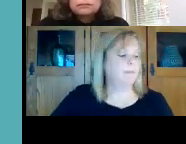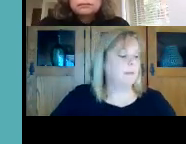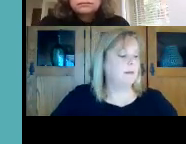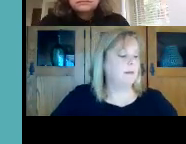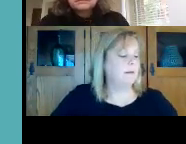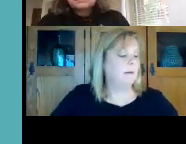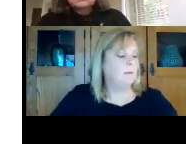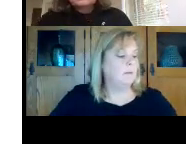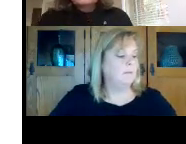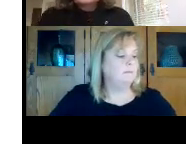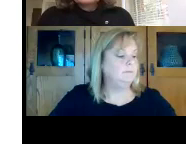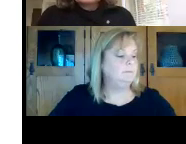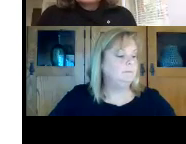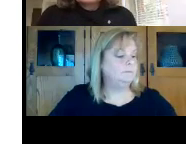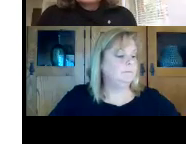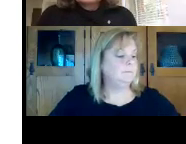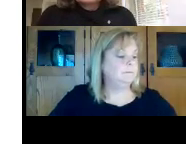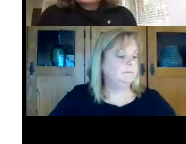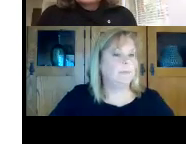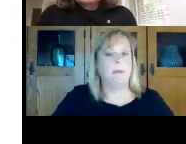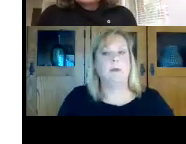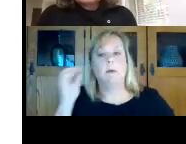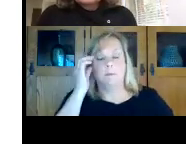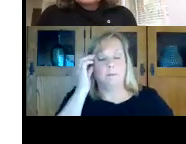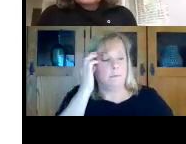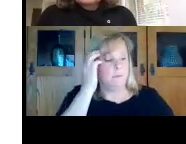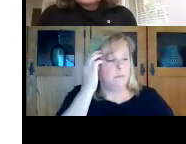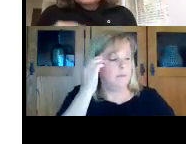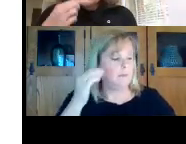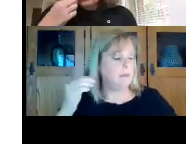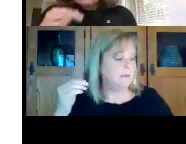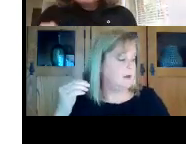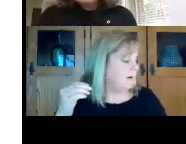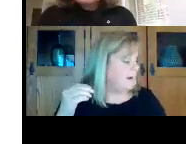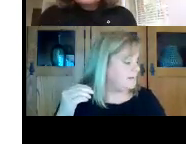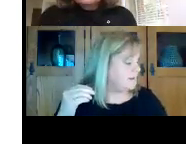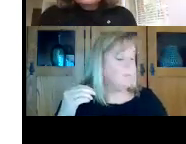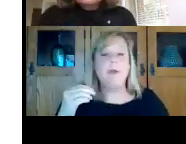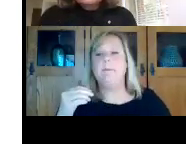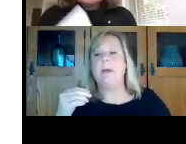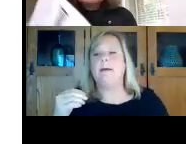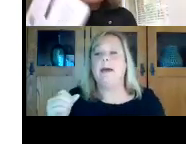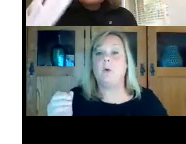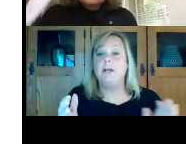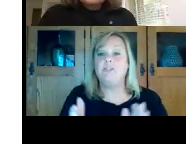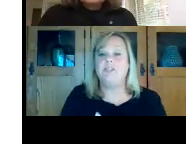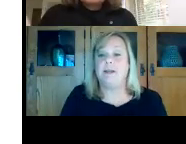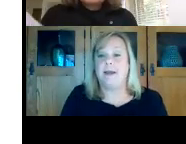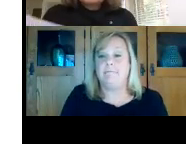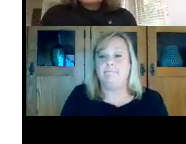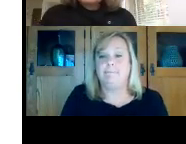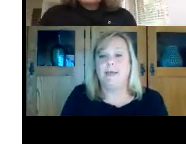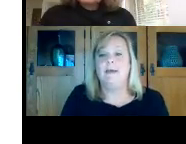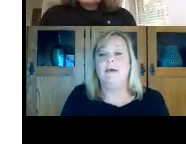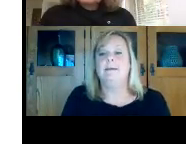all right i'm bringing back that question